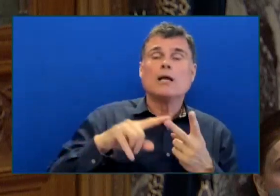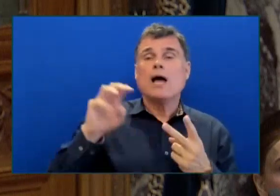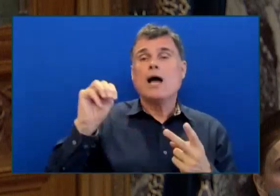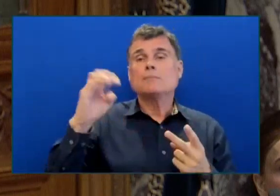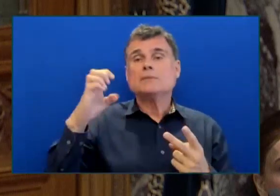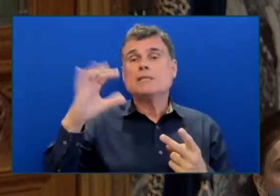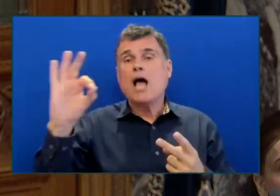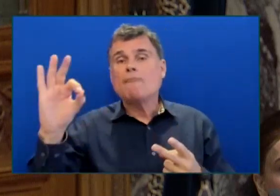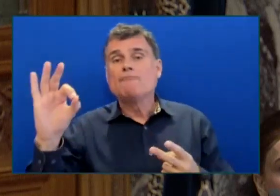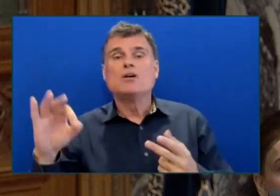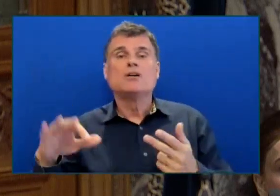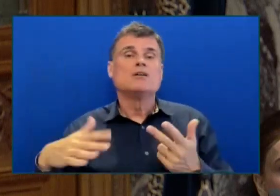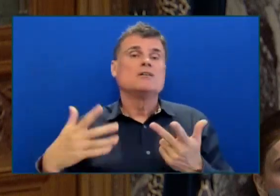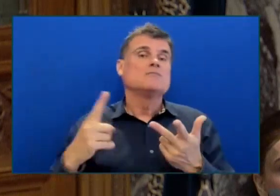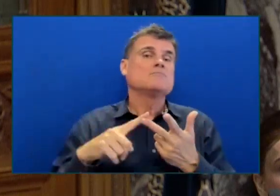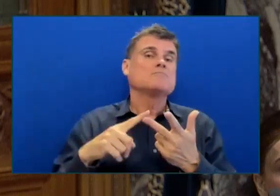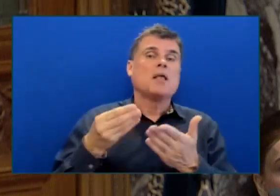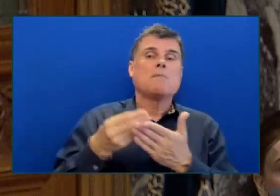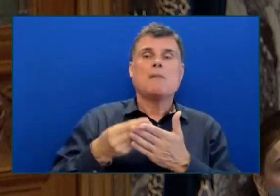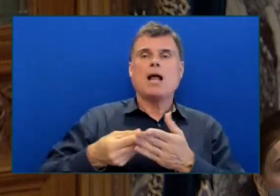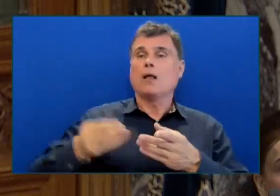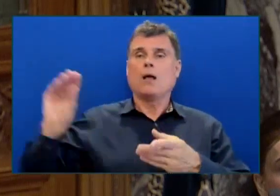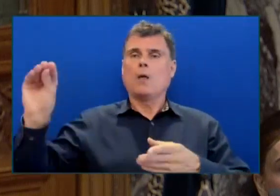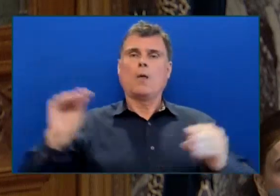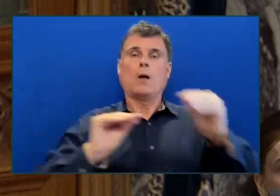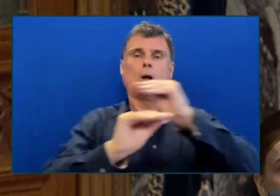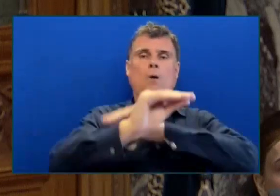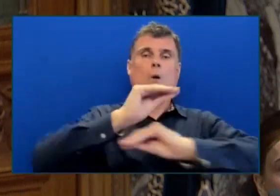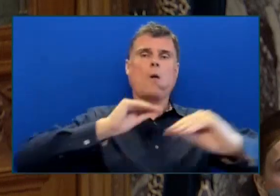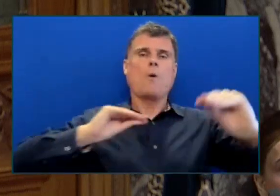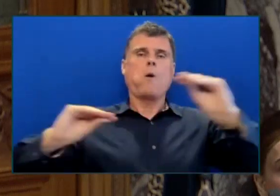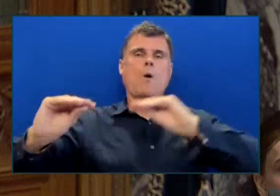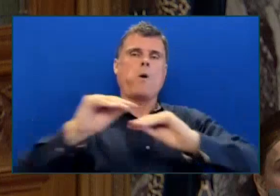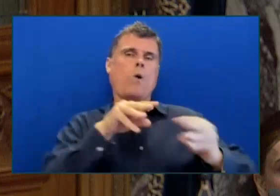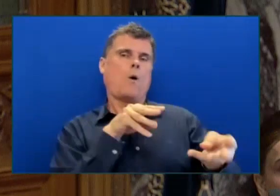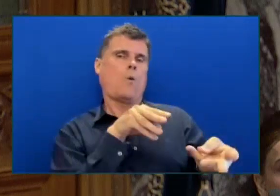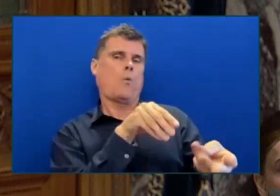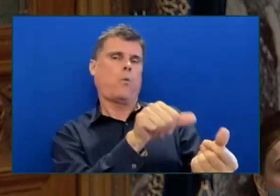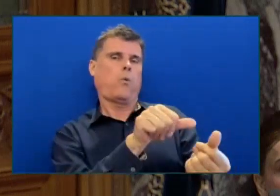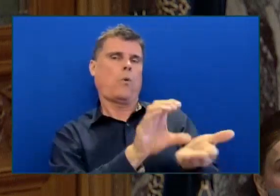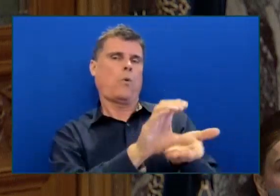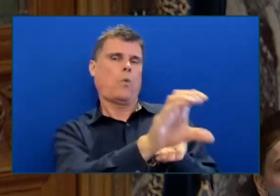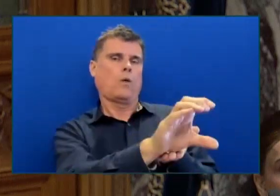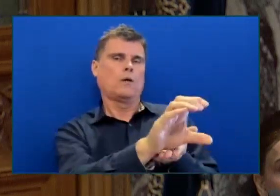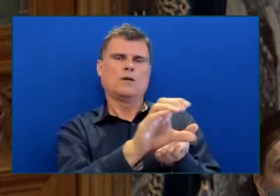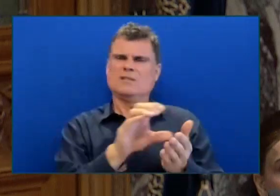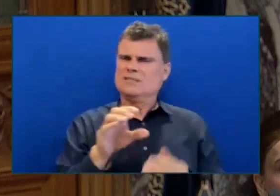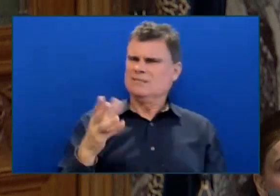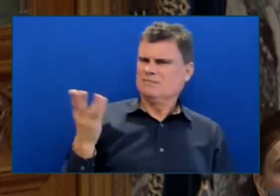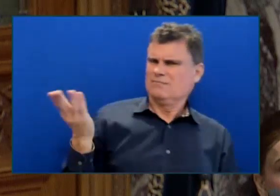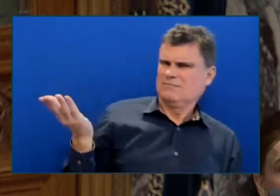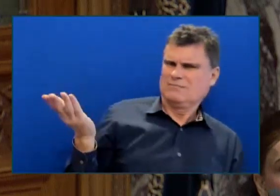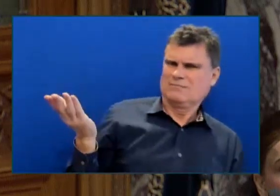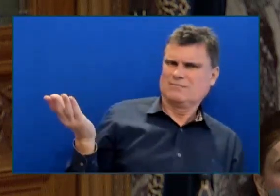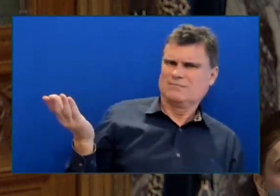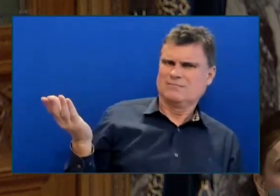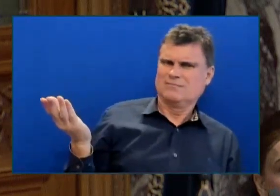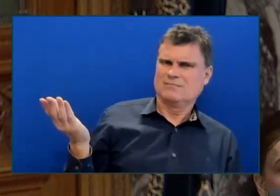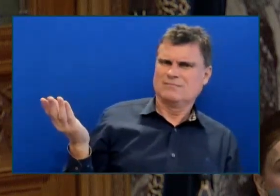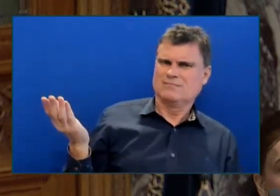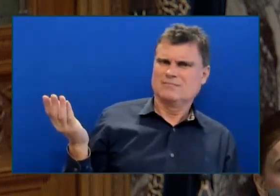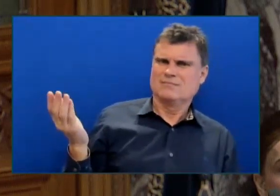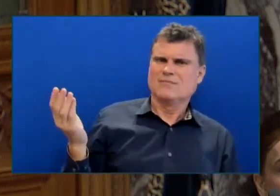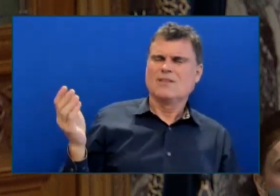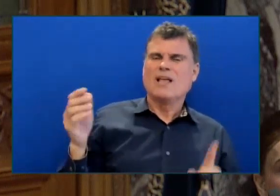This is a pattern And it undermines the public trust in our institutions I heard him speak earlier About how he sees that